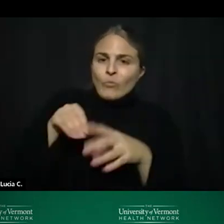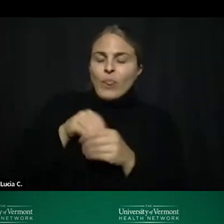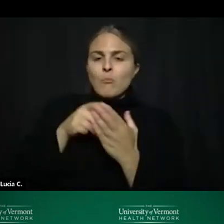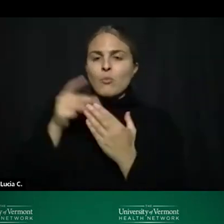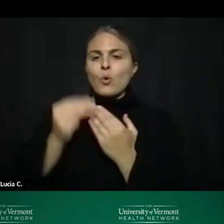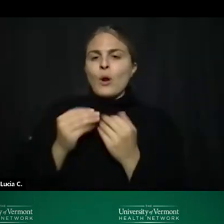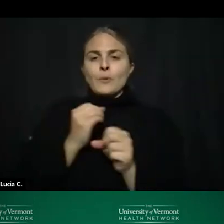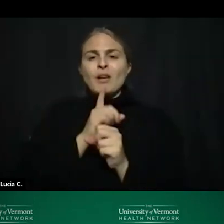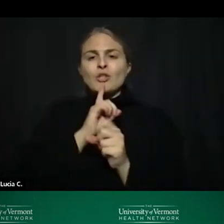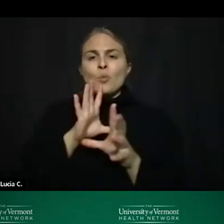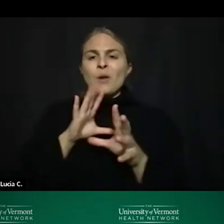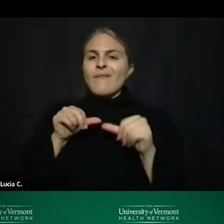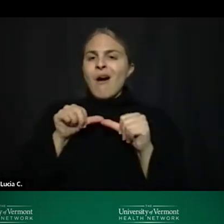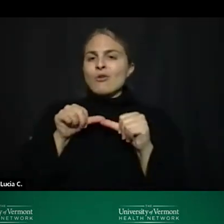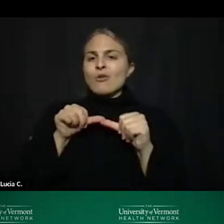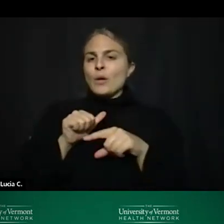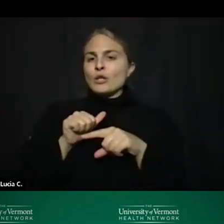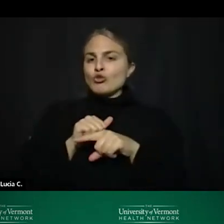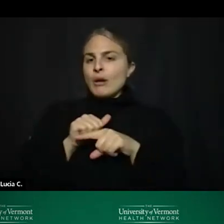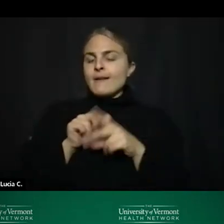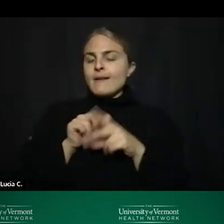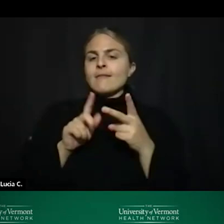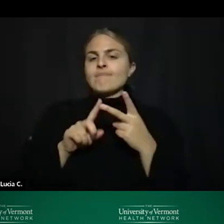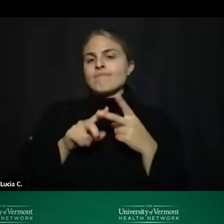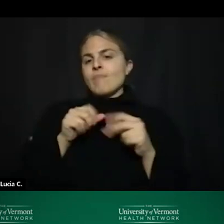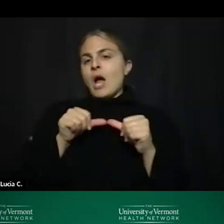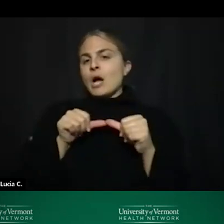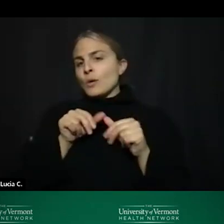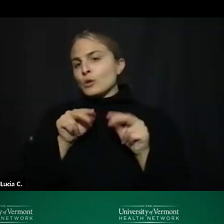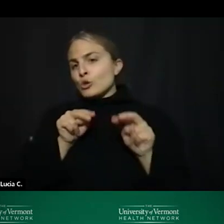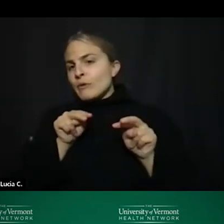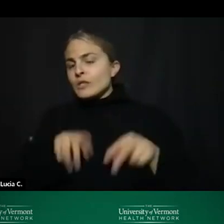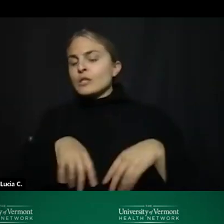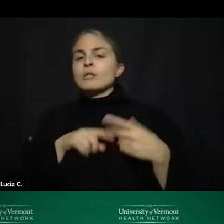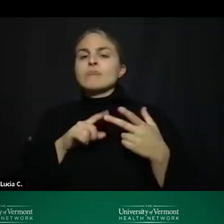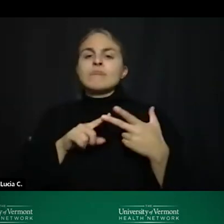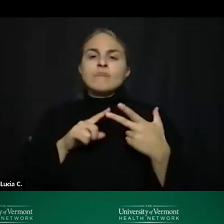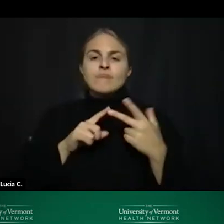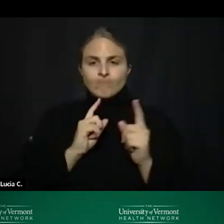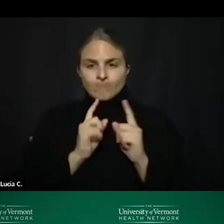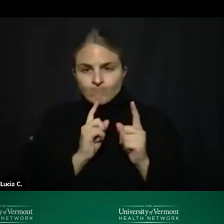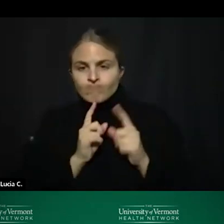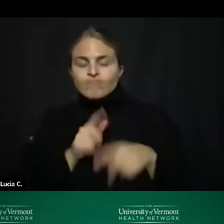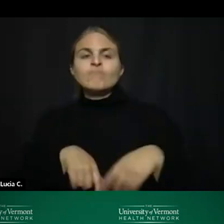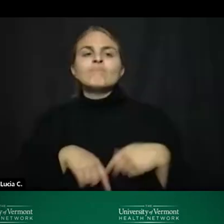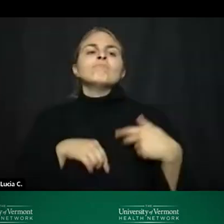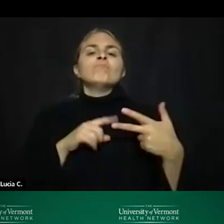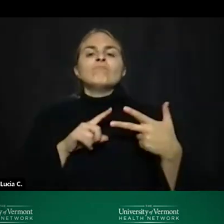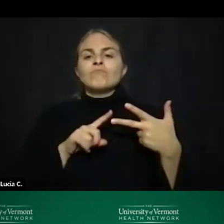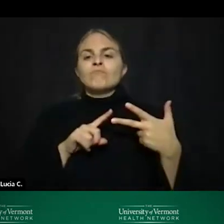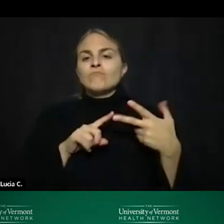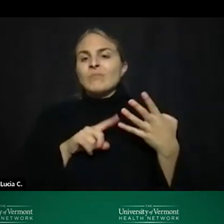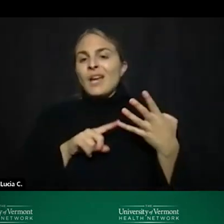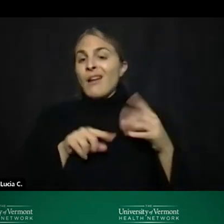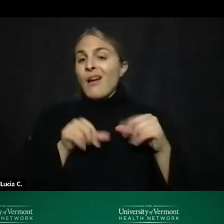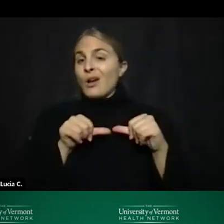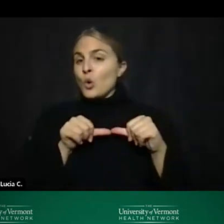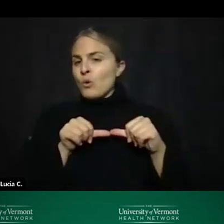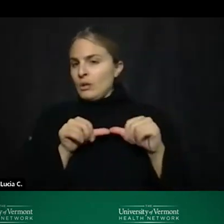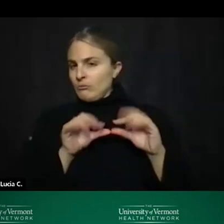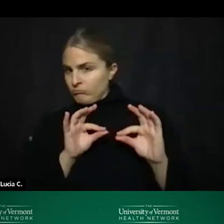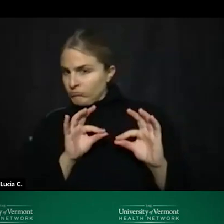ongoing training ongoing supervision ongoing consultation and ongoing wellness